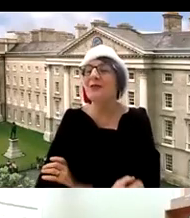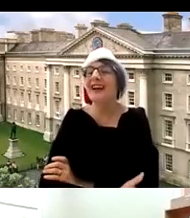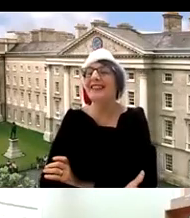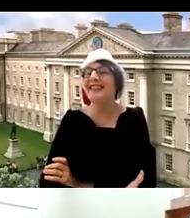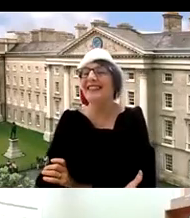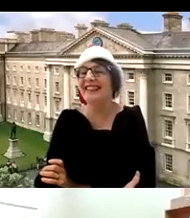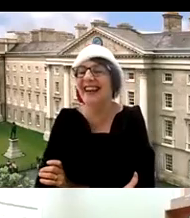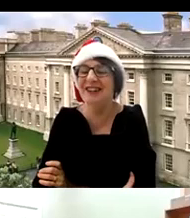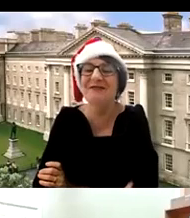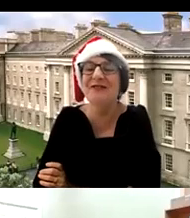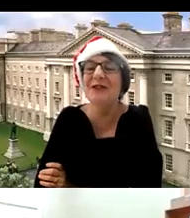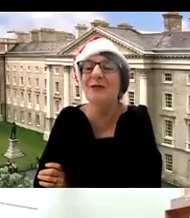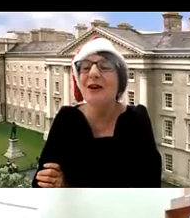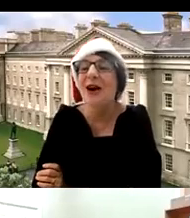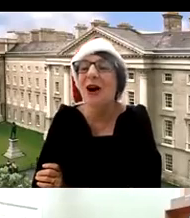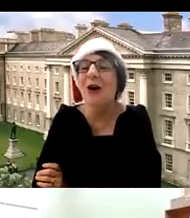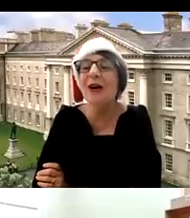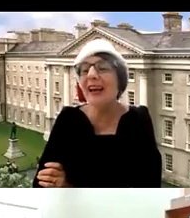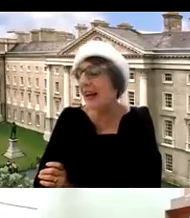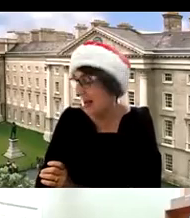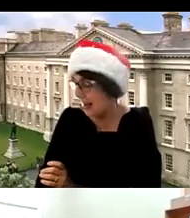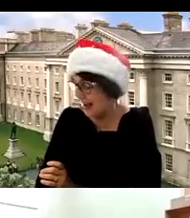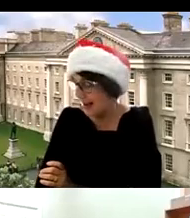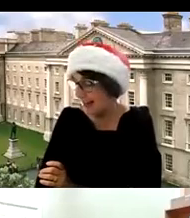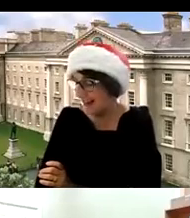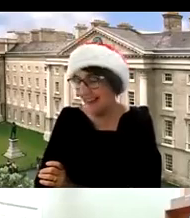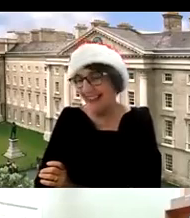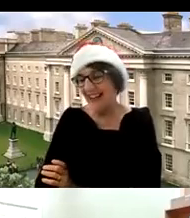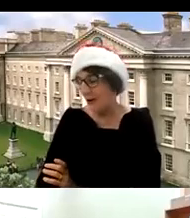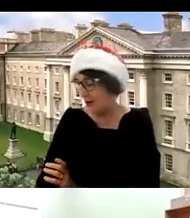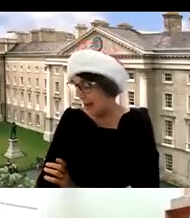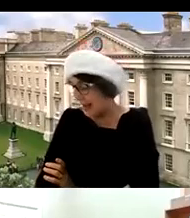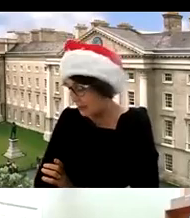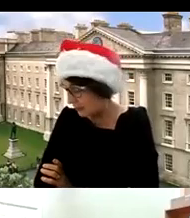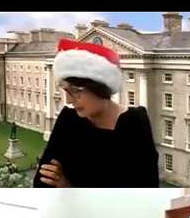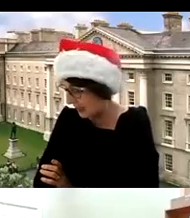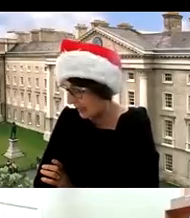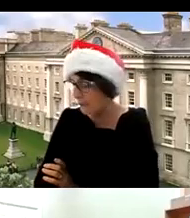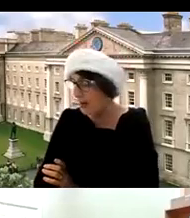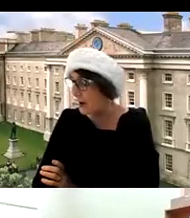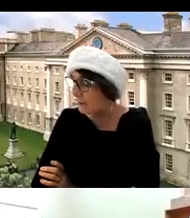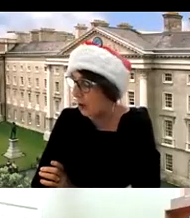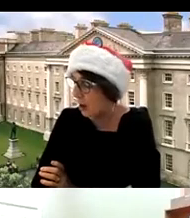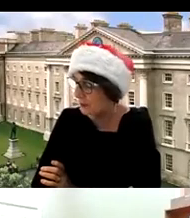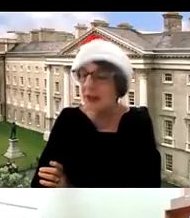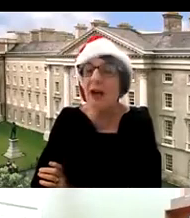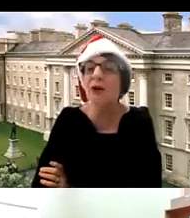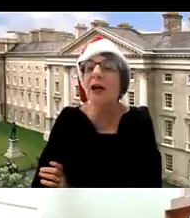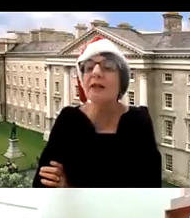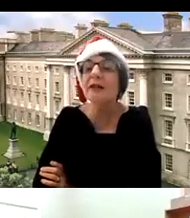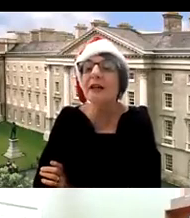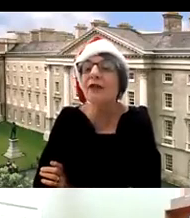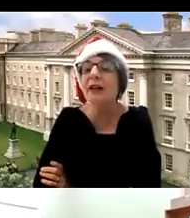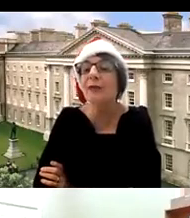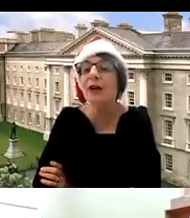you excellent excellent good for you okay and we've okay and i'll just see if if ross would